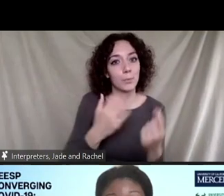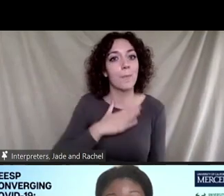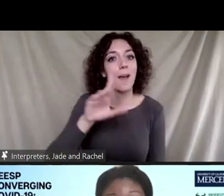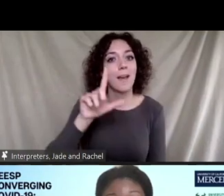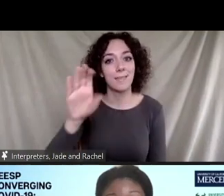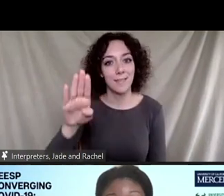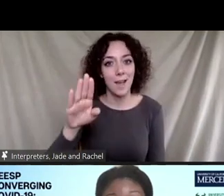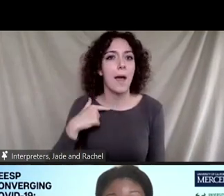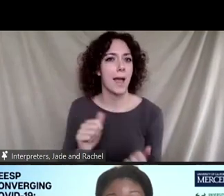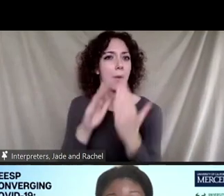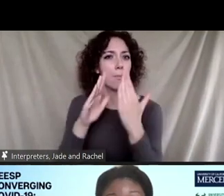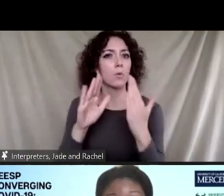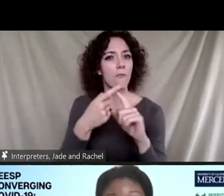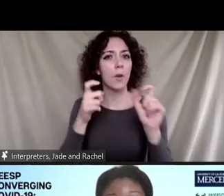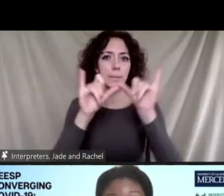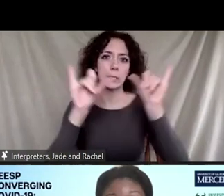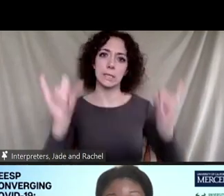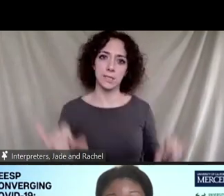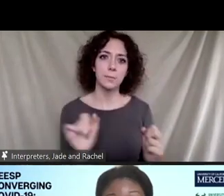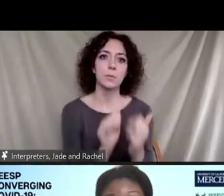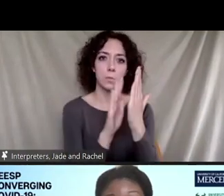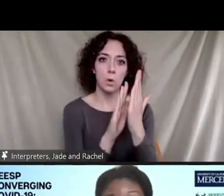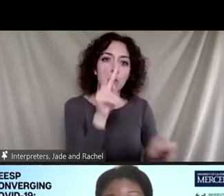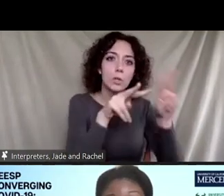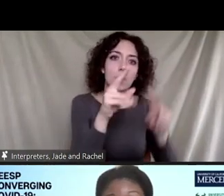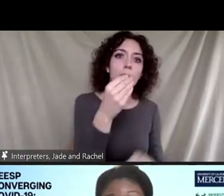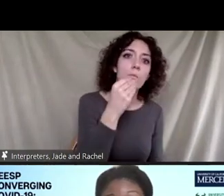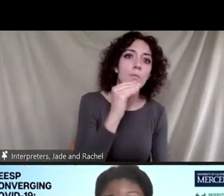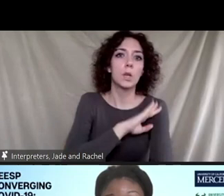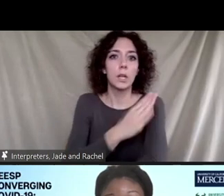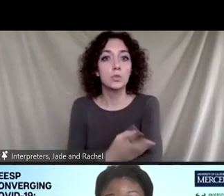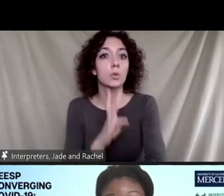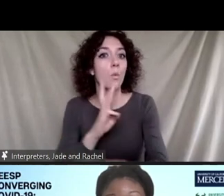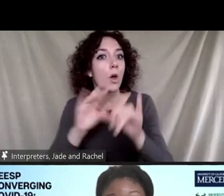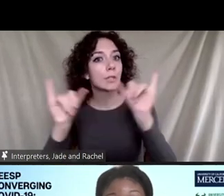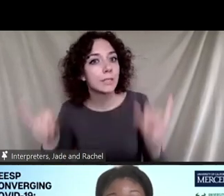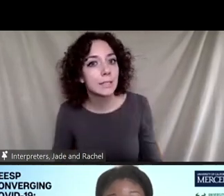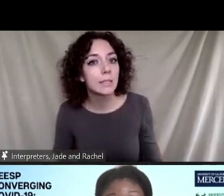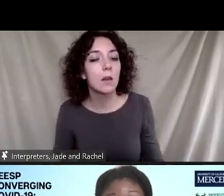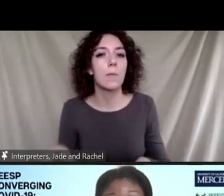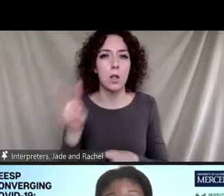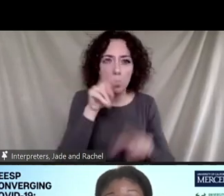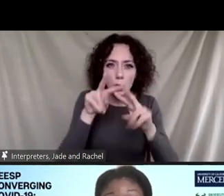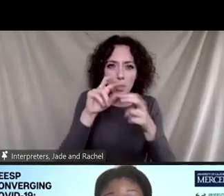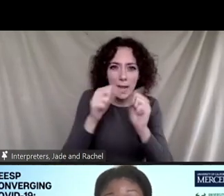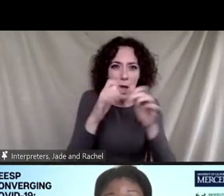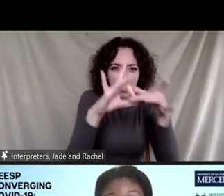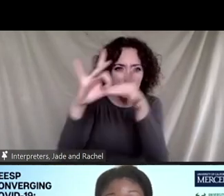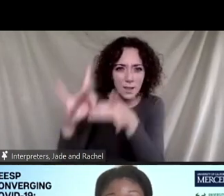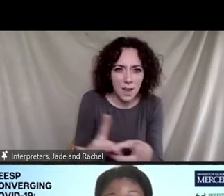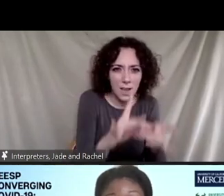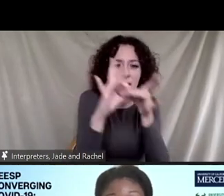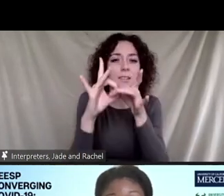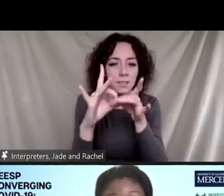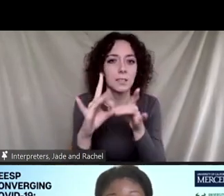systems approach, looking at food, energy, water systems, looking at how they connect. And then I like going